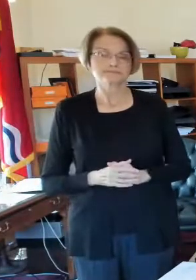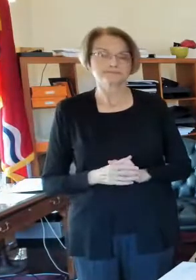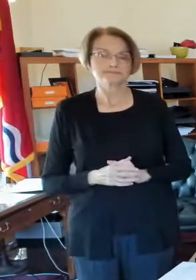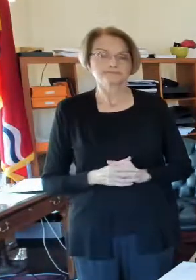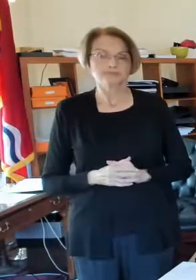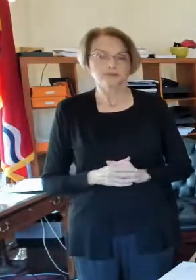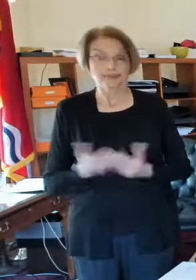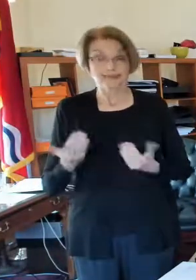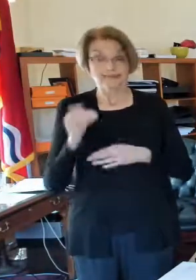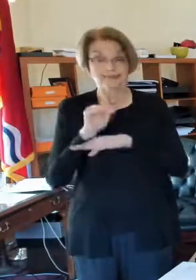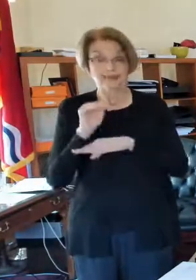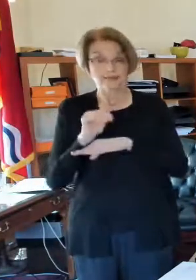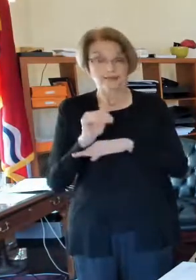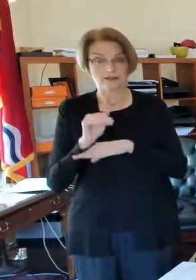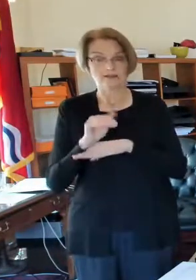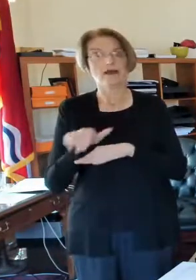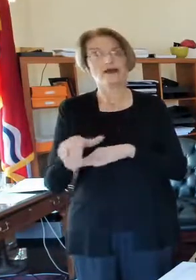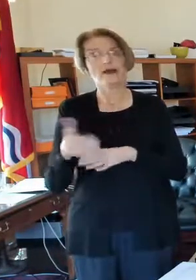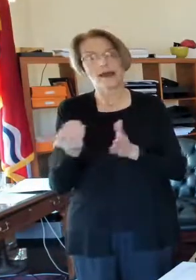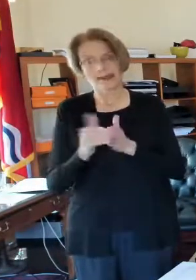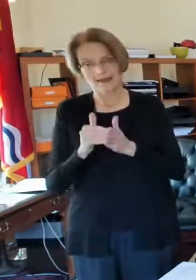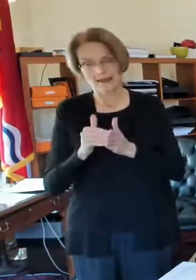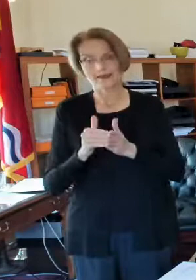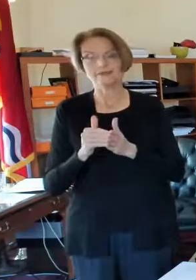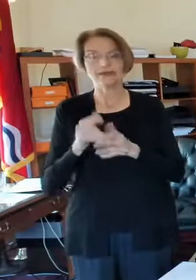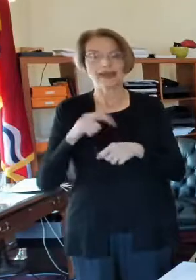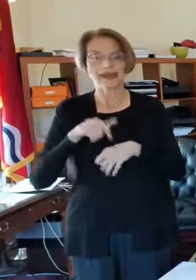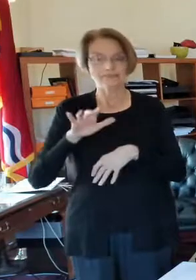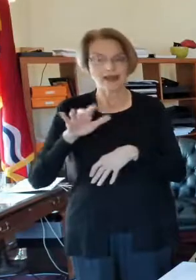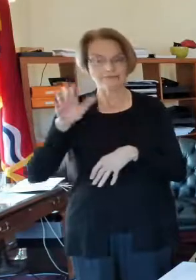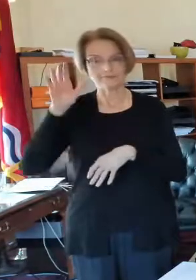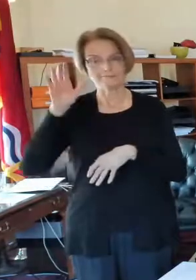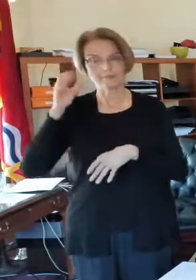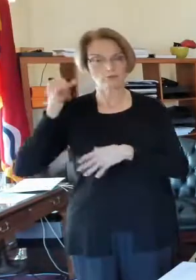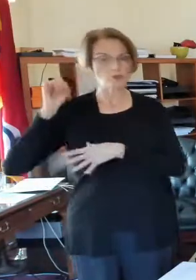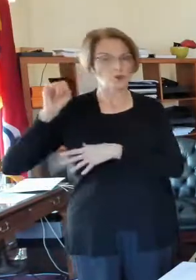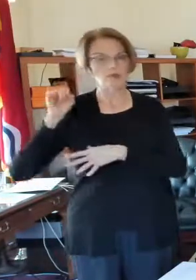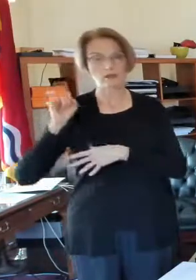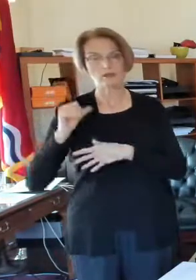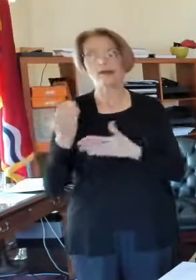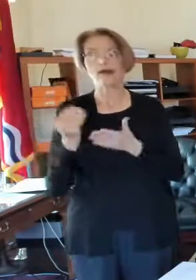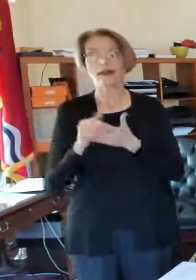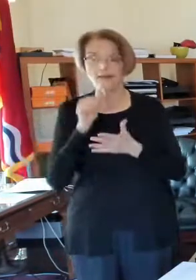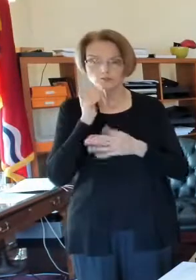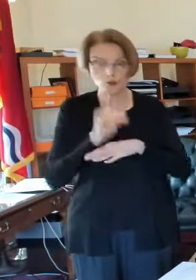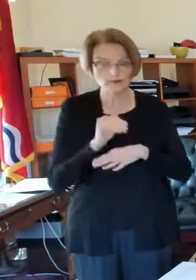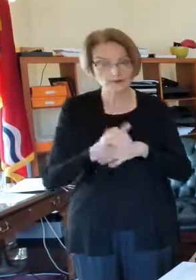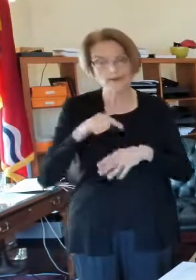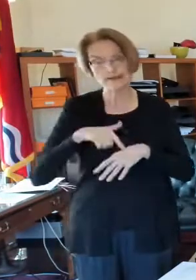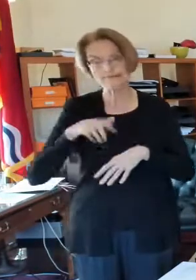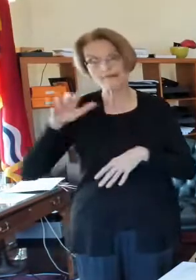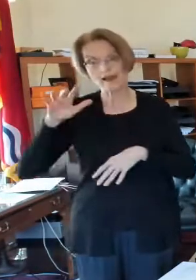this evening there's another protest planned at 5 o'clock. I think there's one planned for tomorrow night at 5 o'clock.